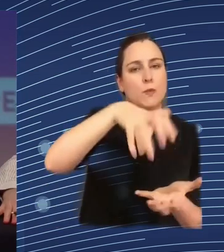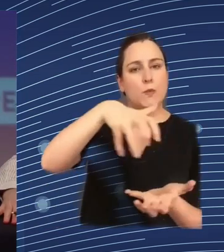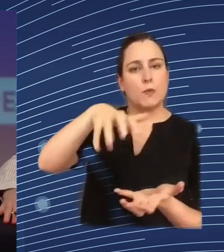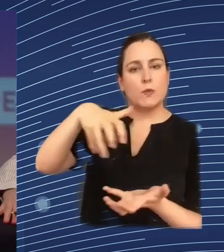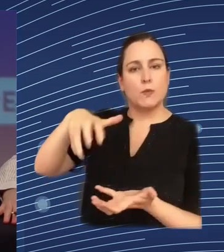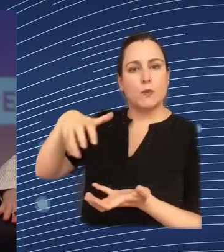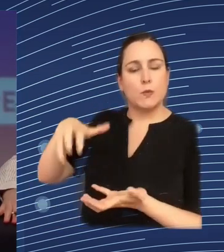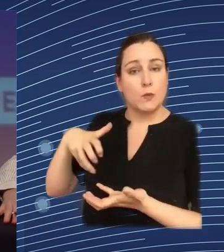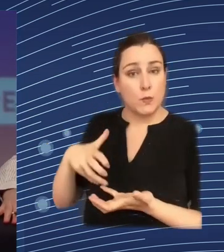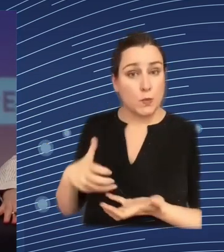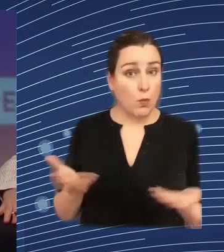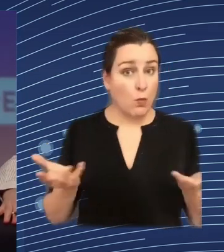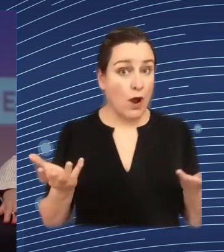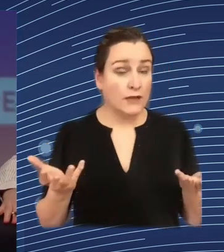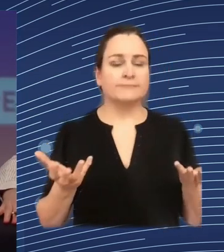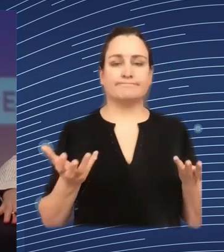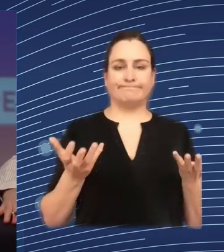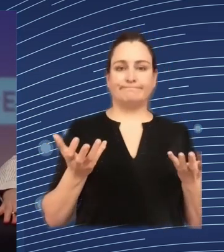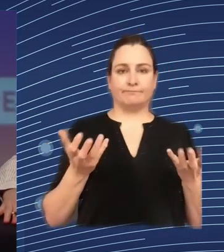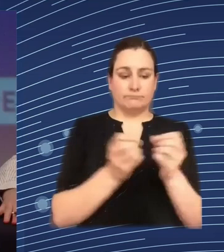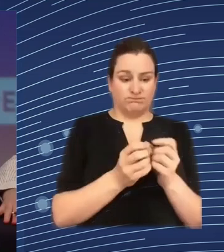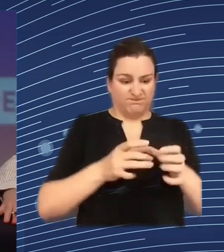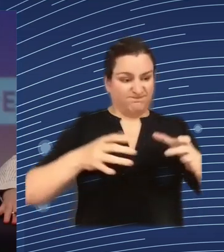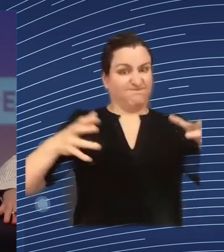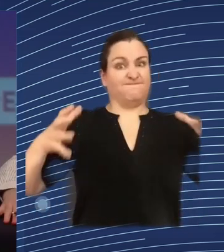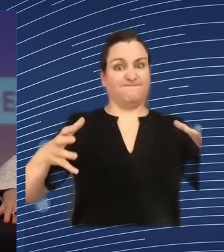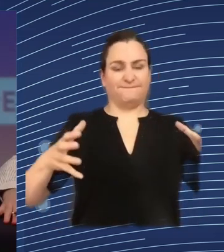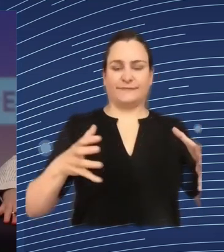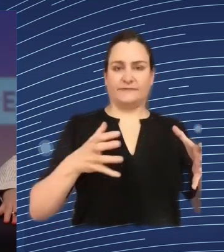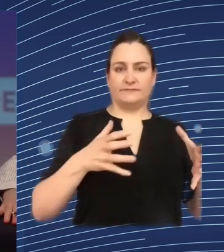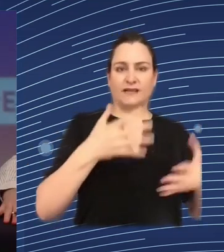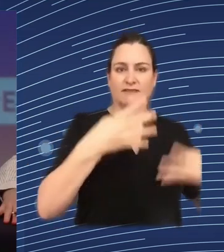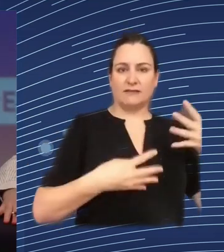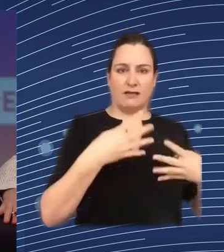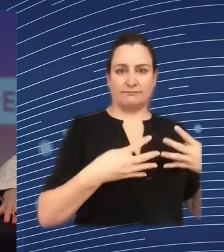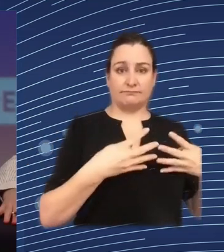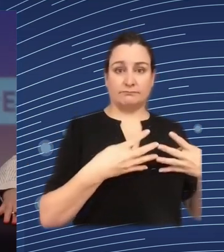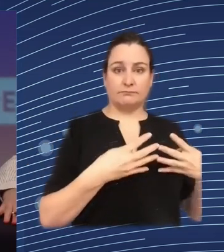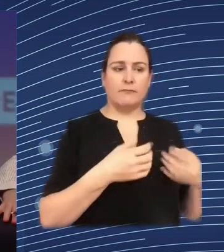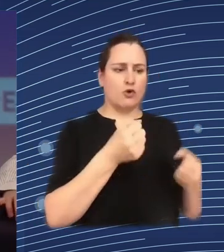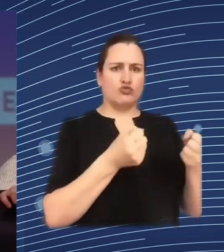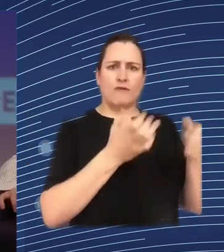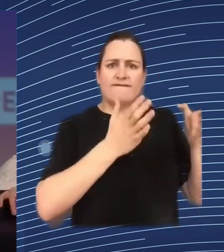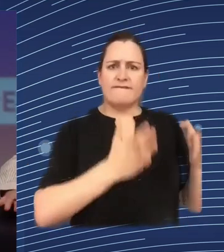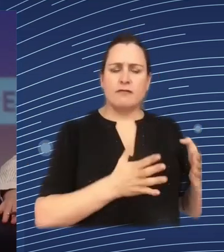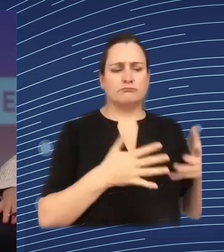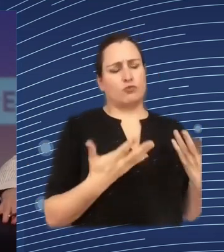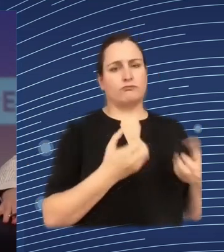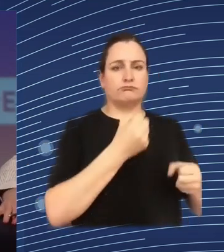quantity and quality data on its employees and from using this data to create